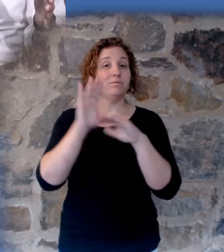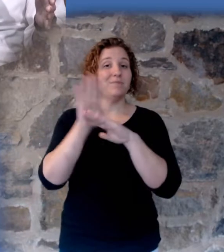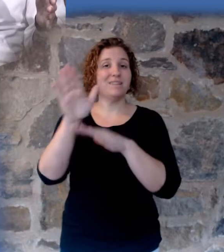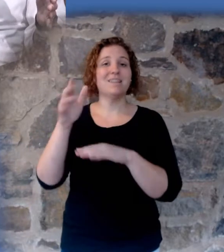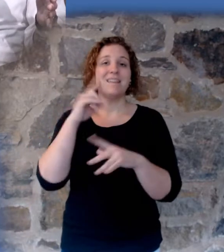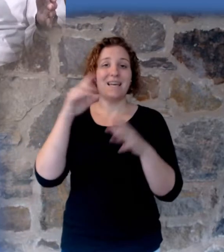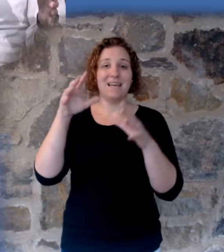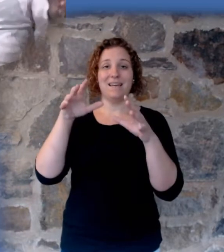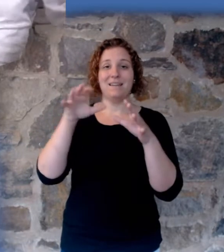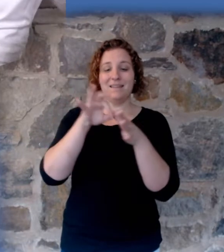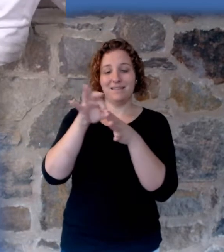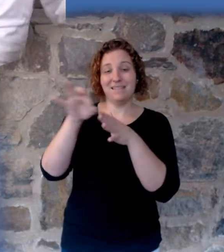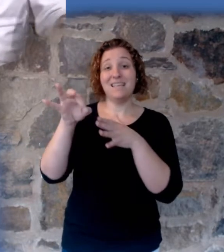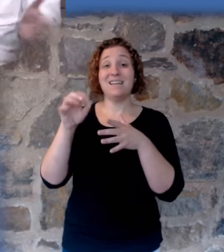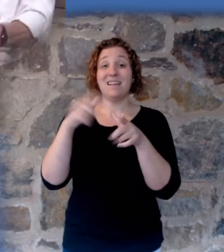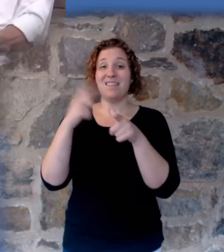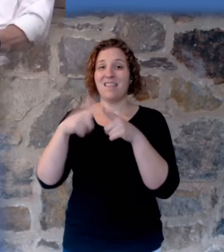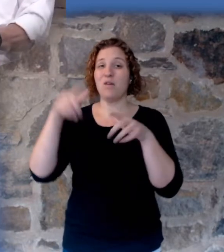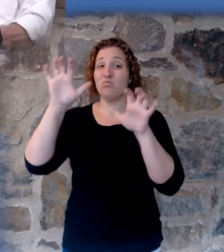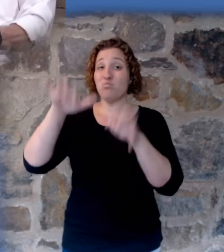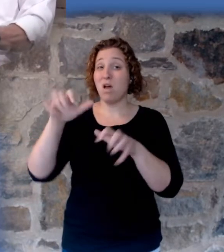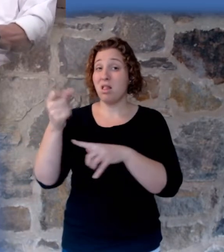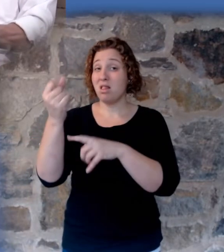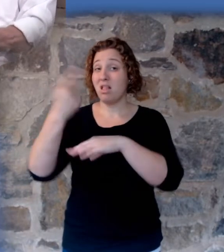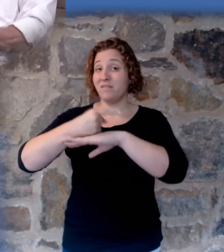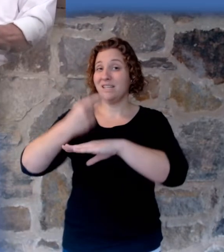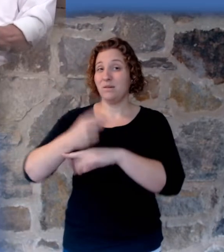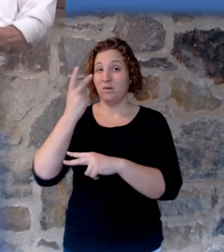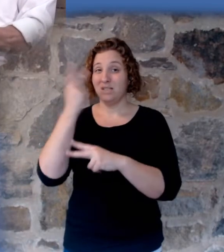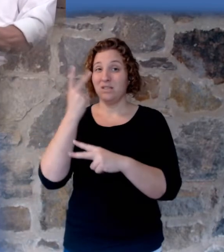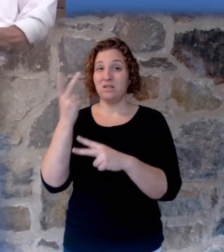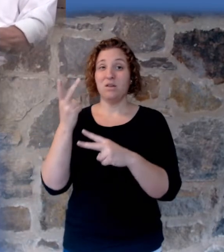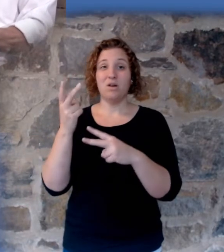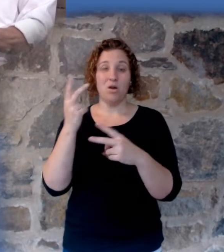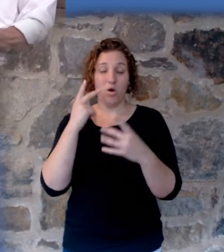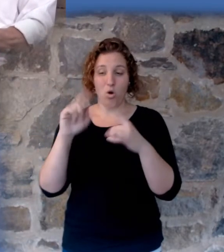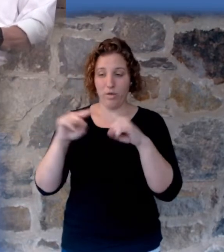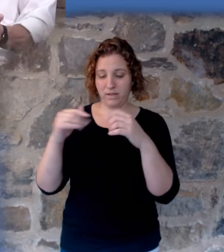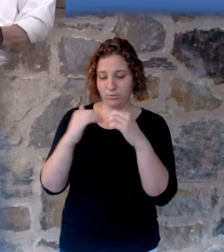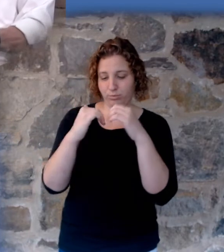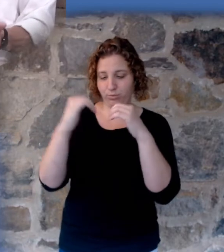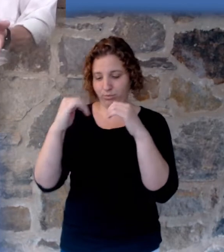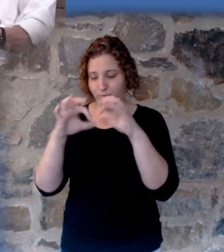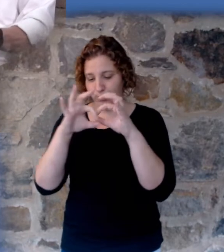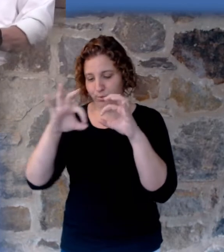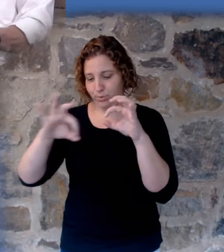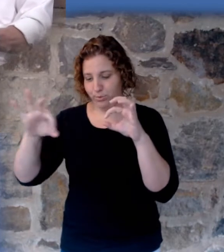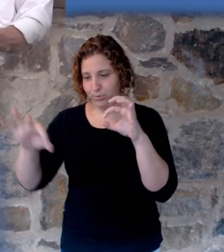days of rain. The entire lawn ended up in the back with channels and ruts and ridges in 11 days. You know, it looked like mini Grand Canyons.